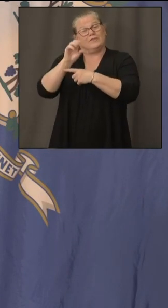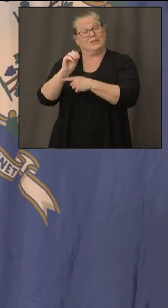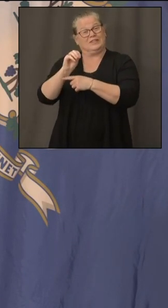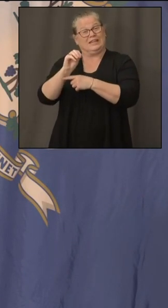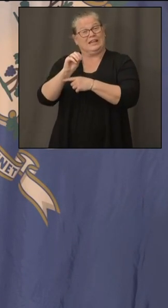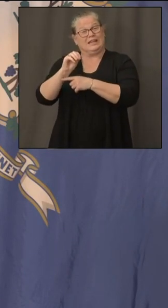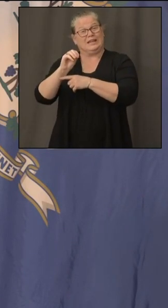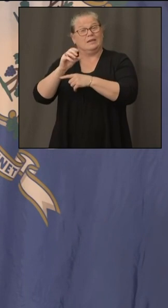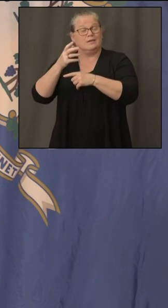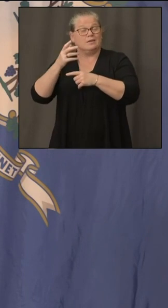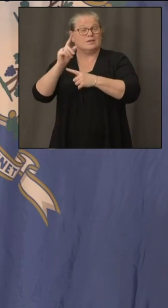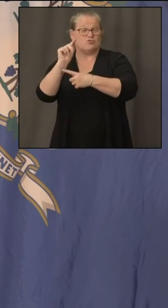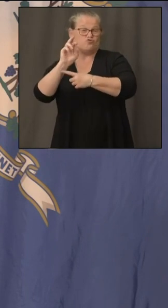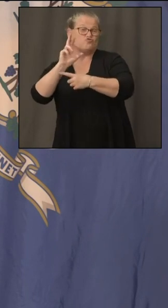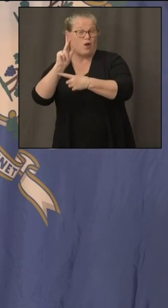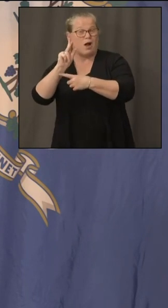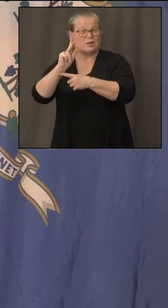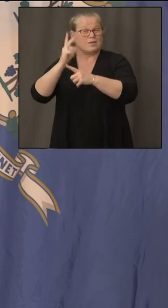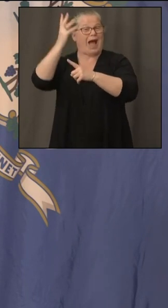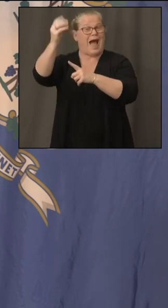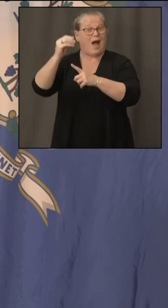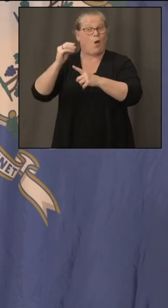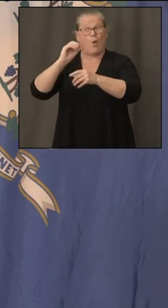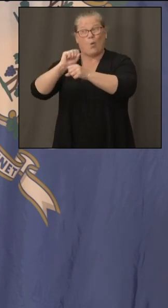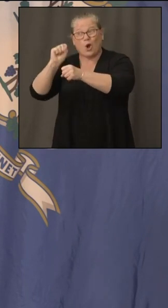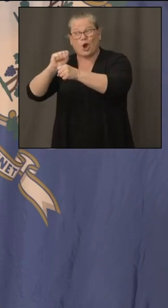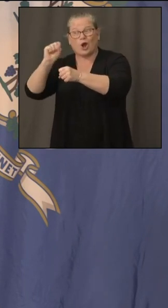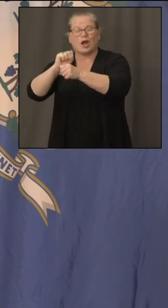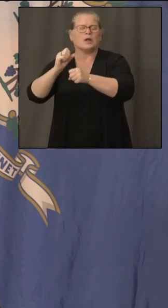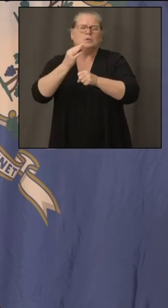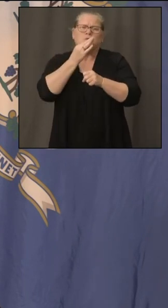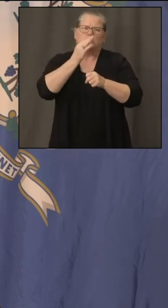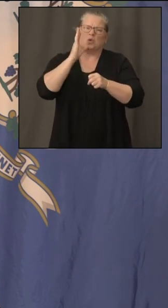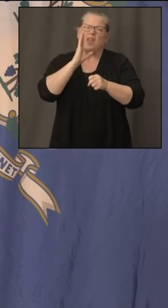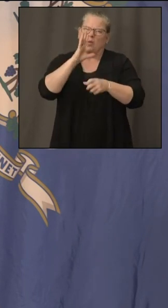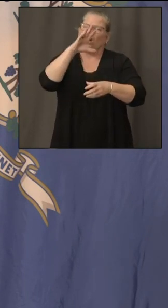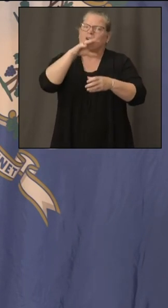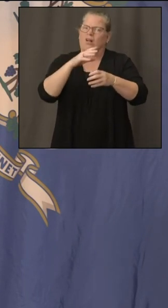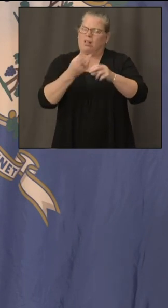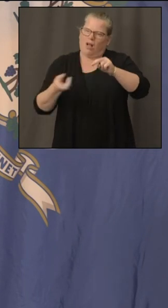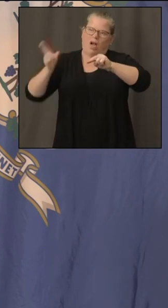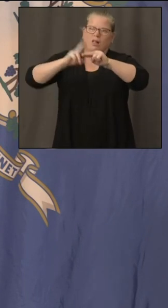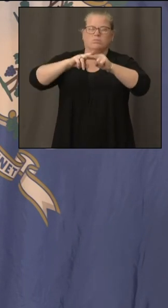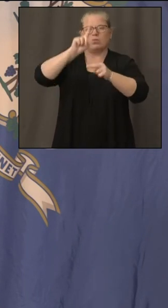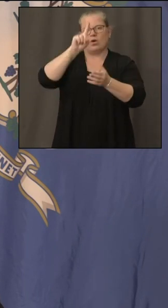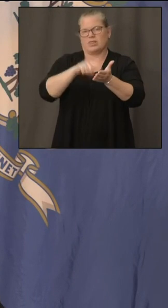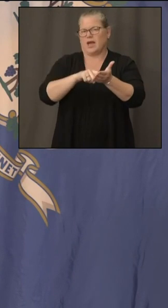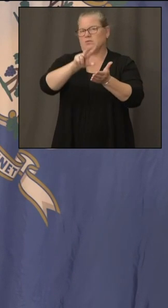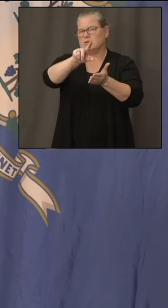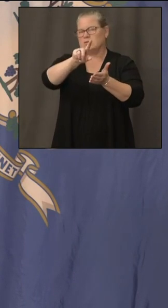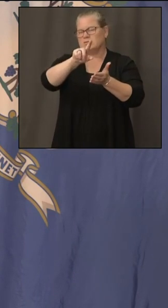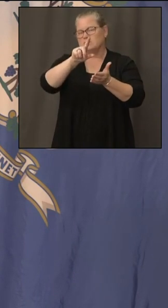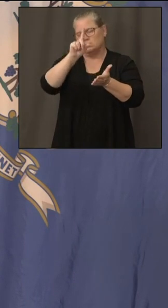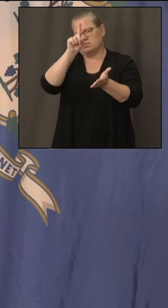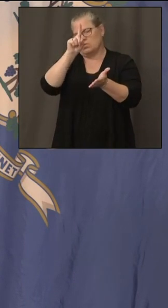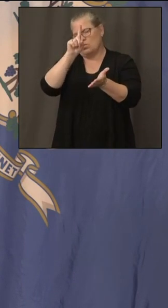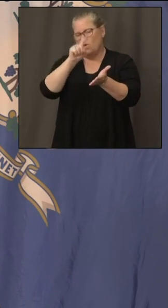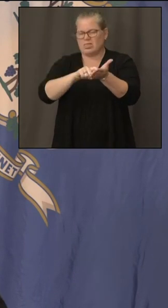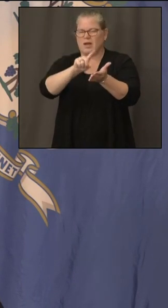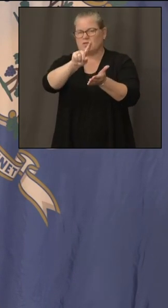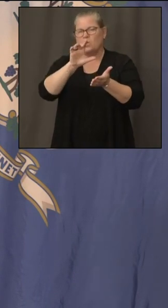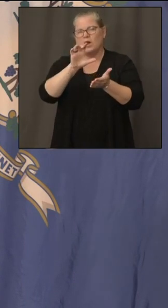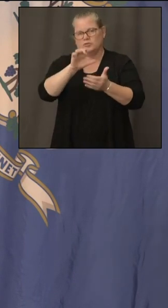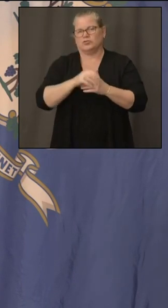1100 uh within the next 24 hours and i really want to see more progress i can't have um a senior